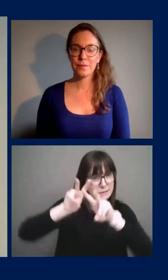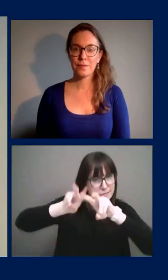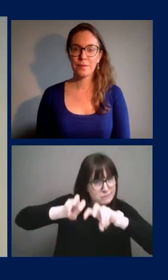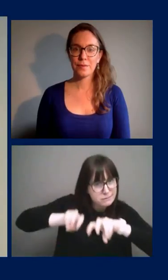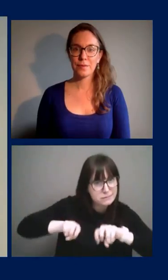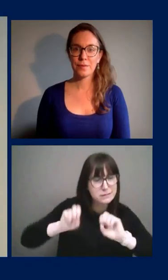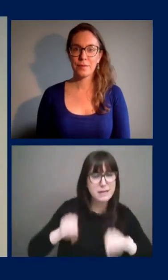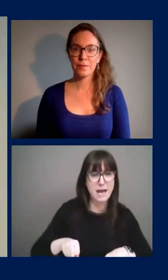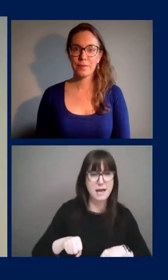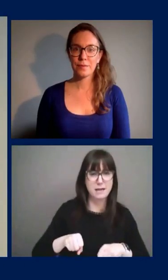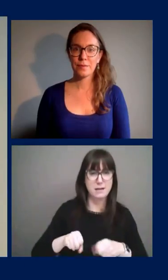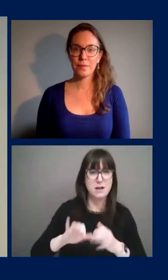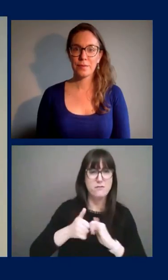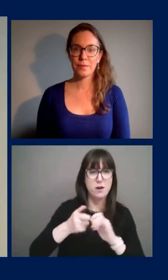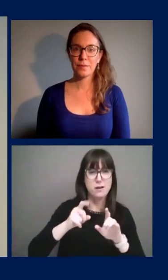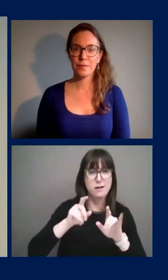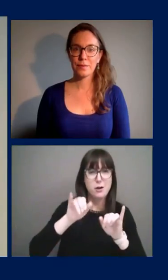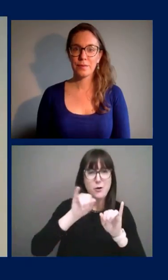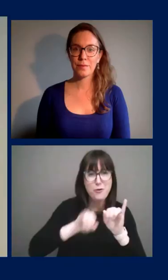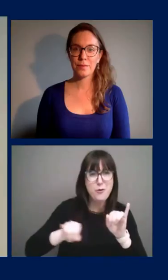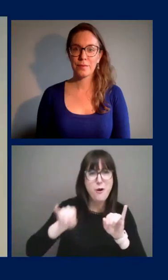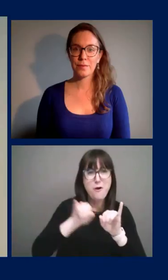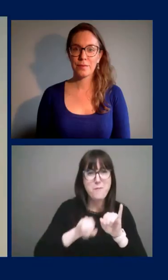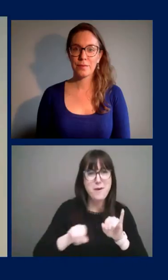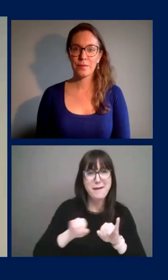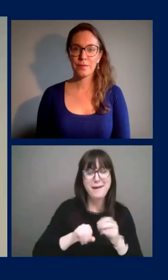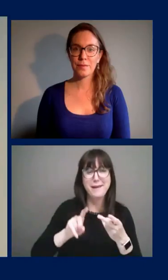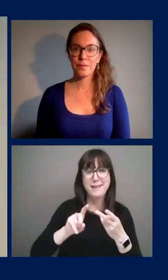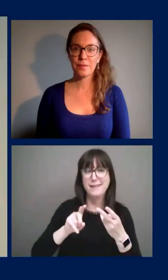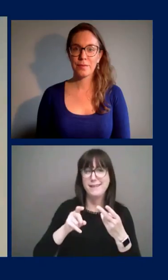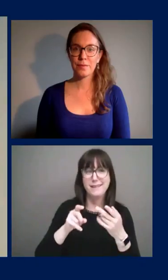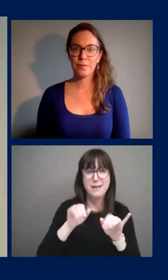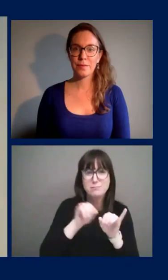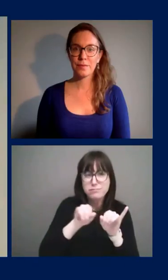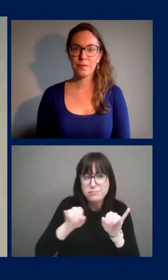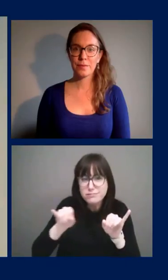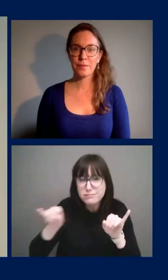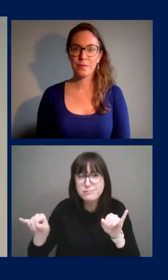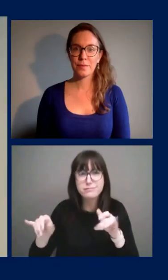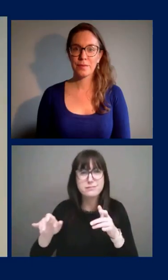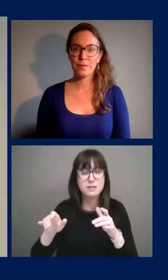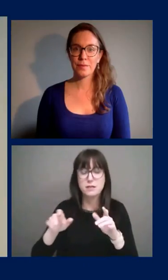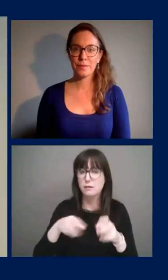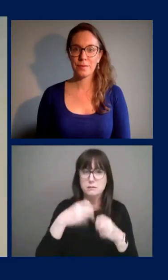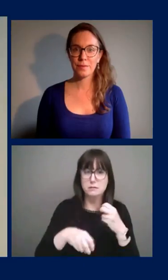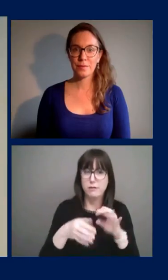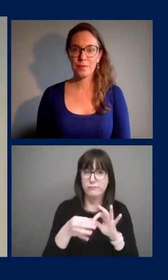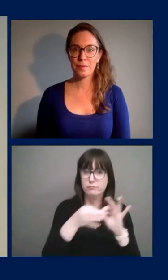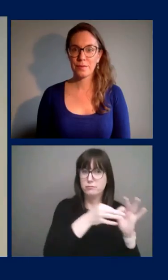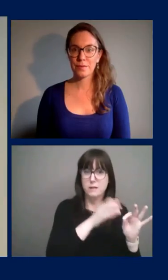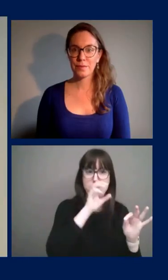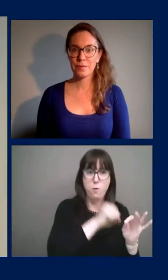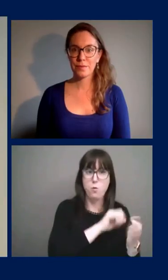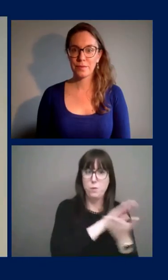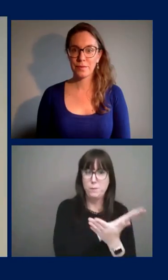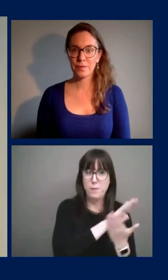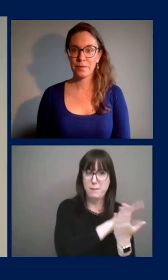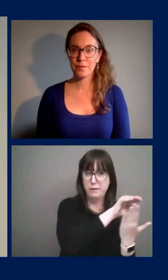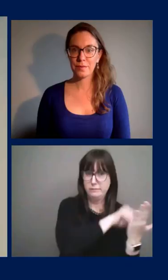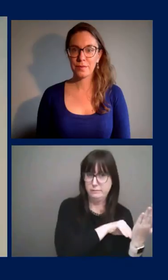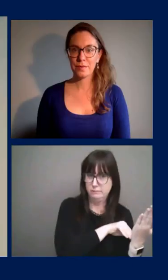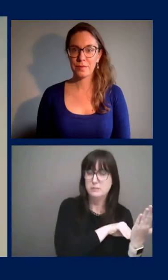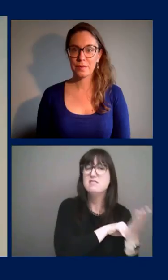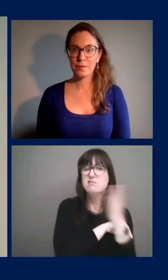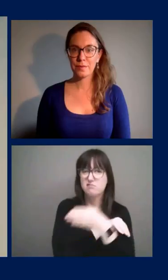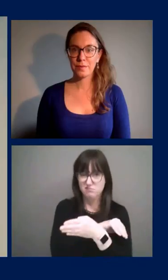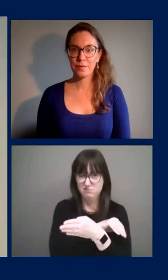interactions and common patterns that previously was very difficult to do with paper records. And